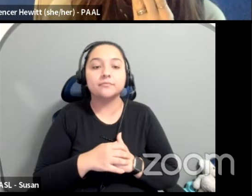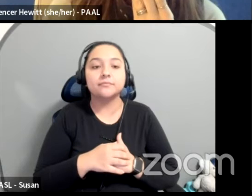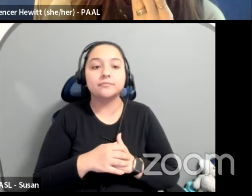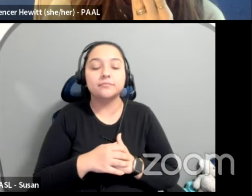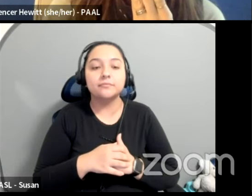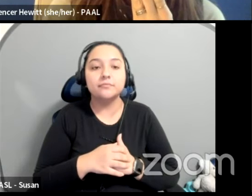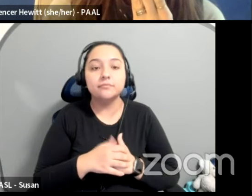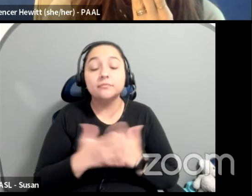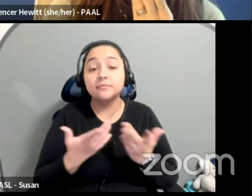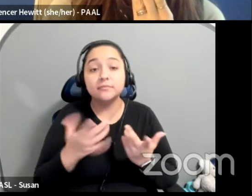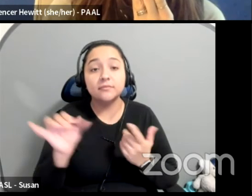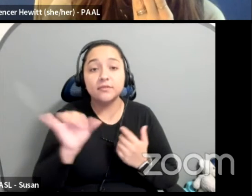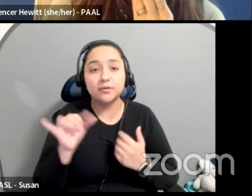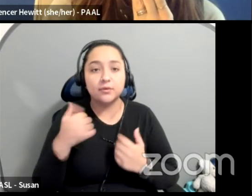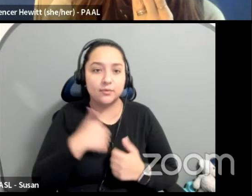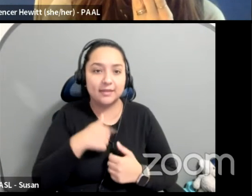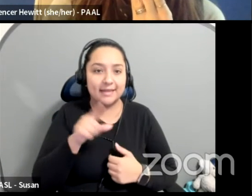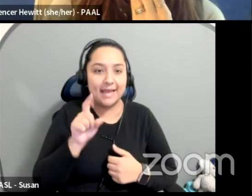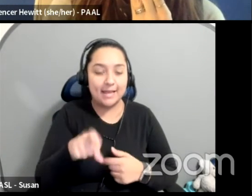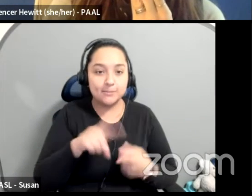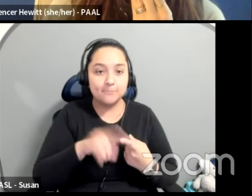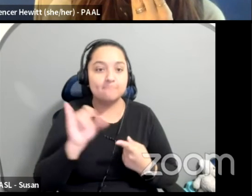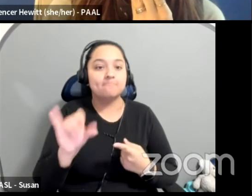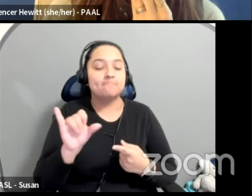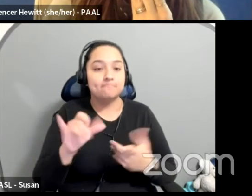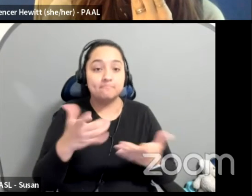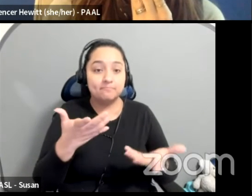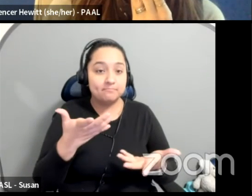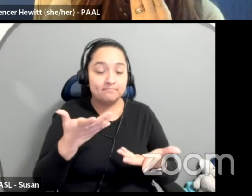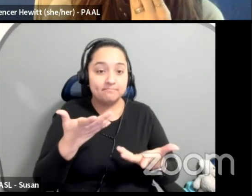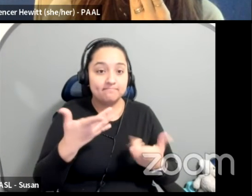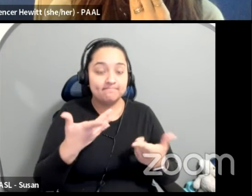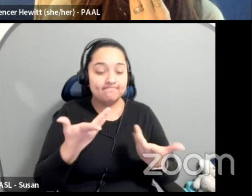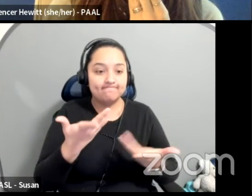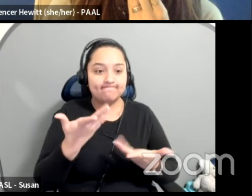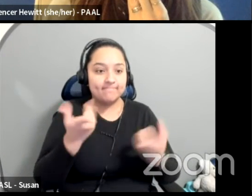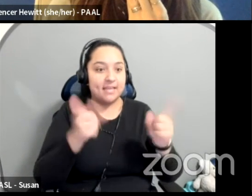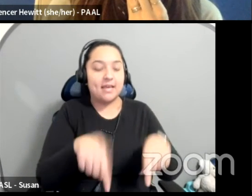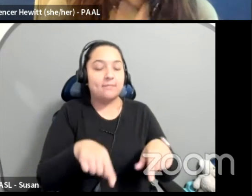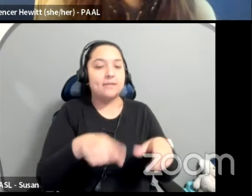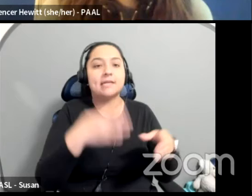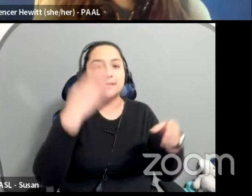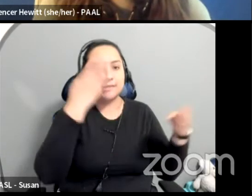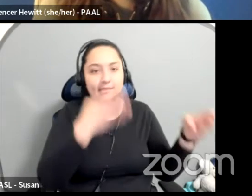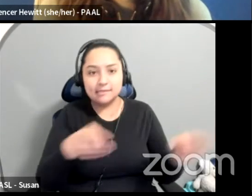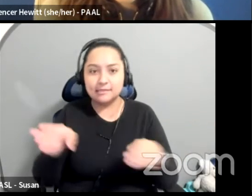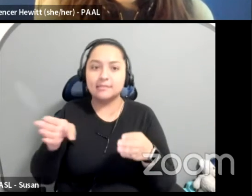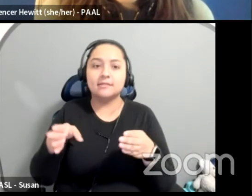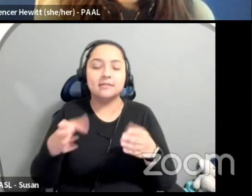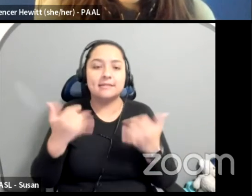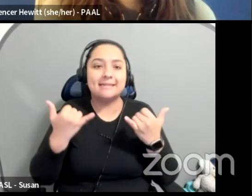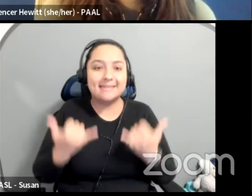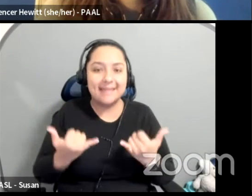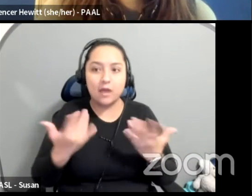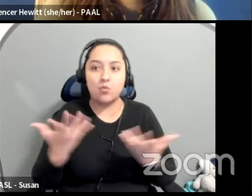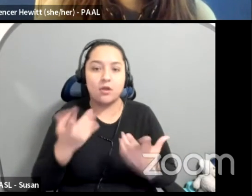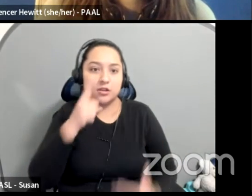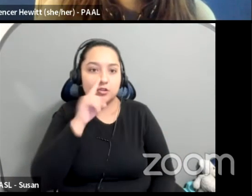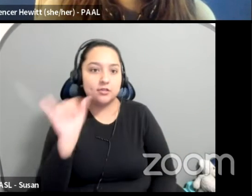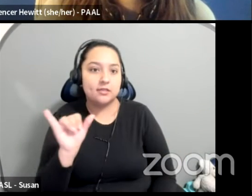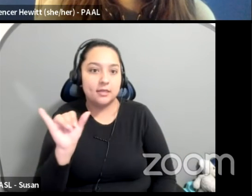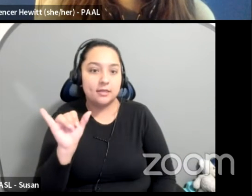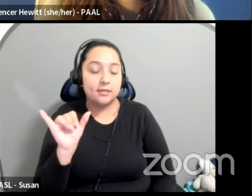in this way, we also had to pivot. We had to pivot thinking about like, what, uh, what does this look like now? Uh,